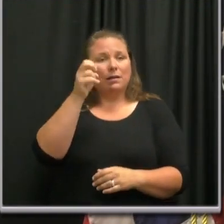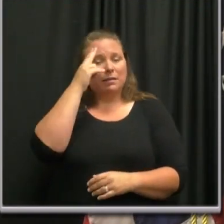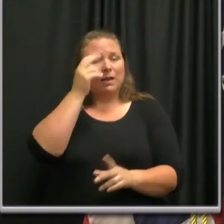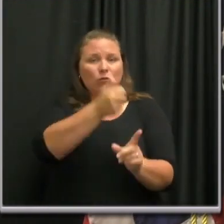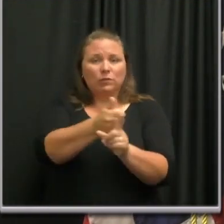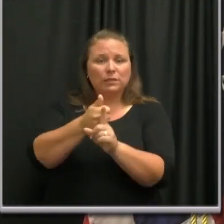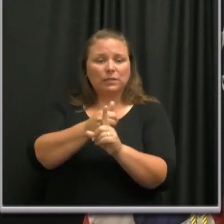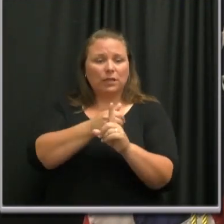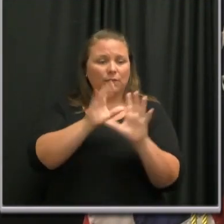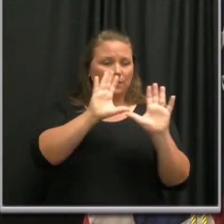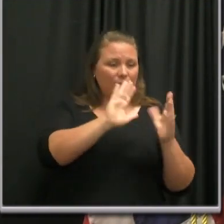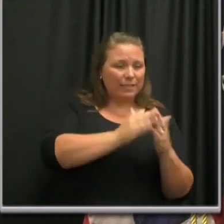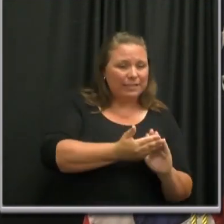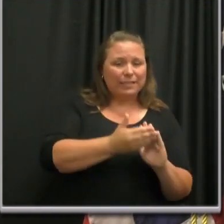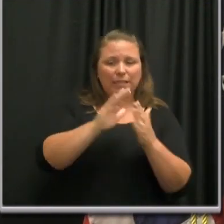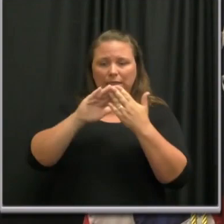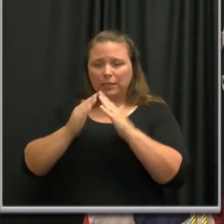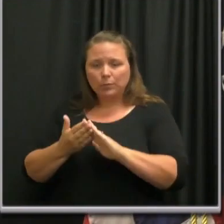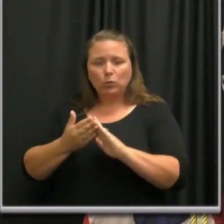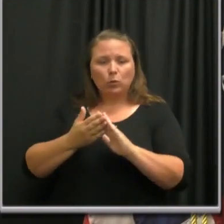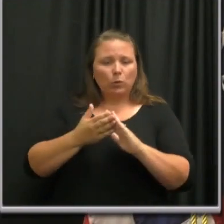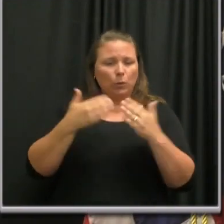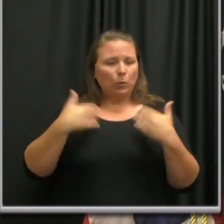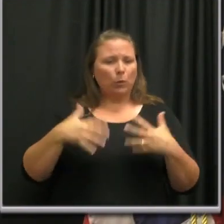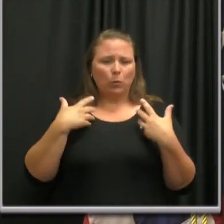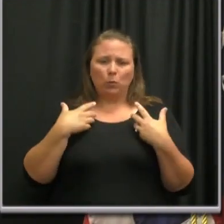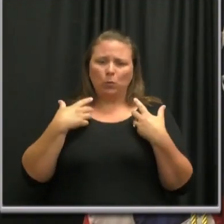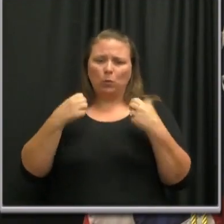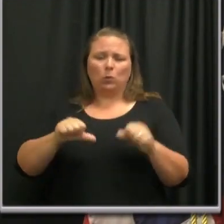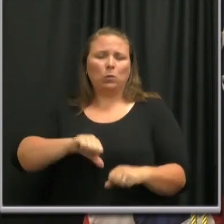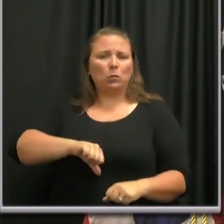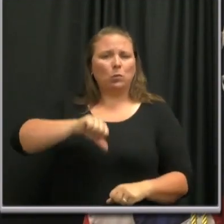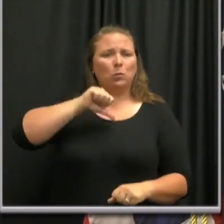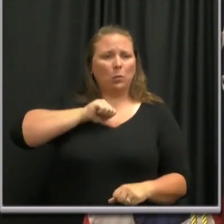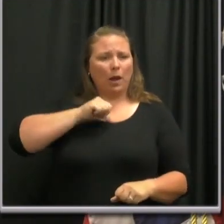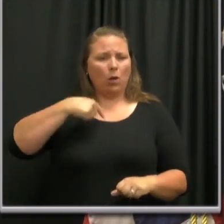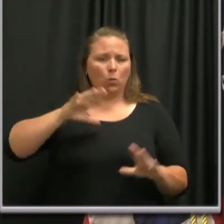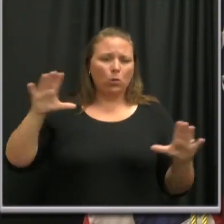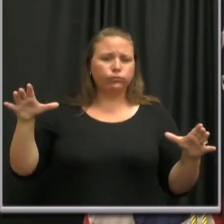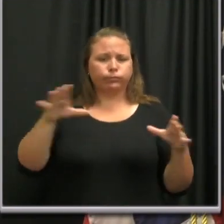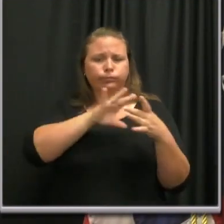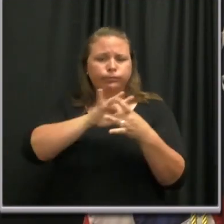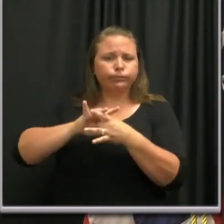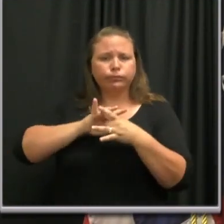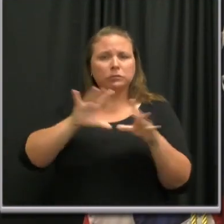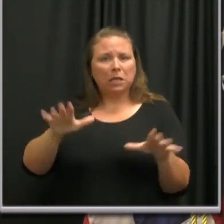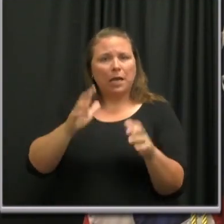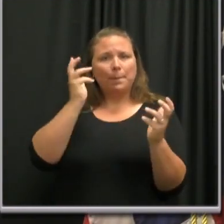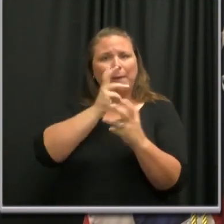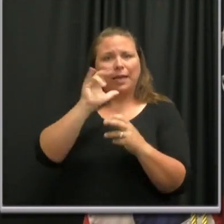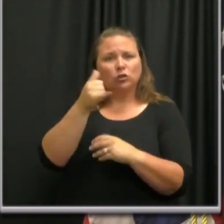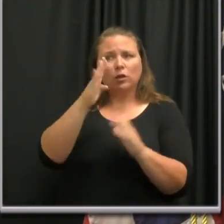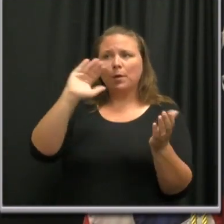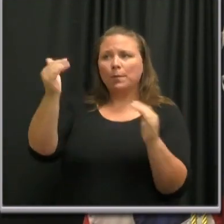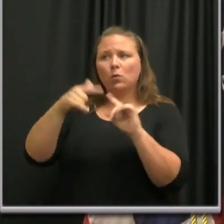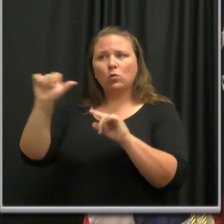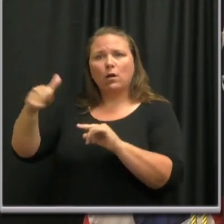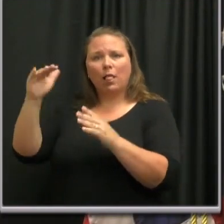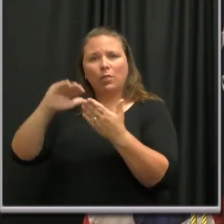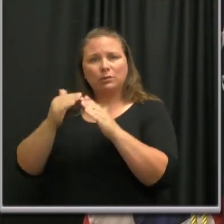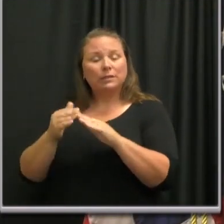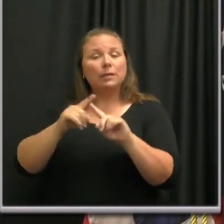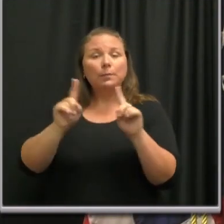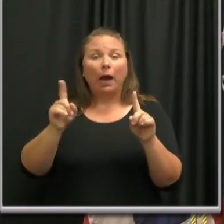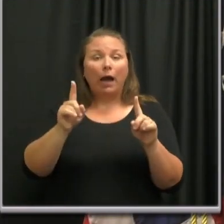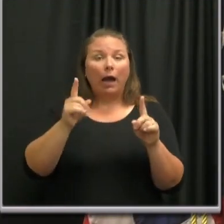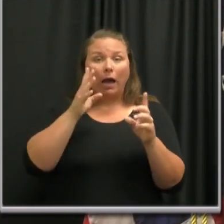a city, as a community, we've come together and compared to other cities our size, we've done an amazing job. But now is not the time to let